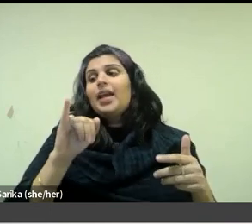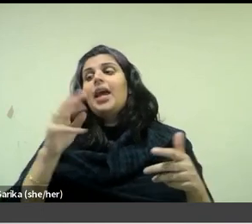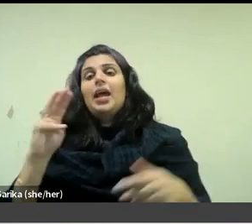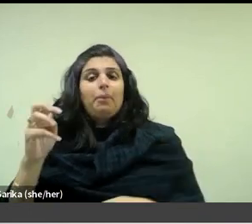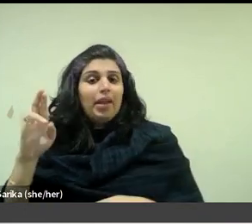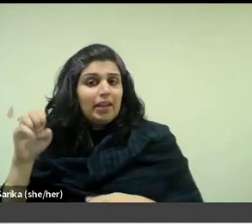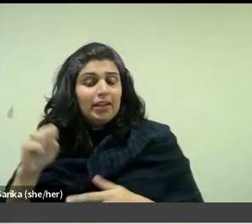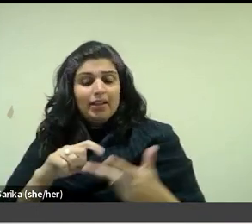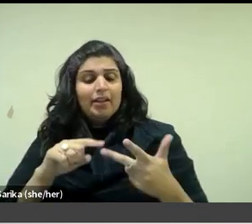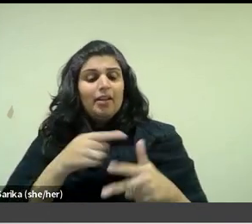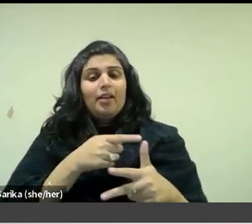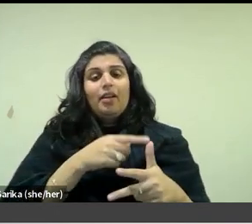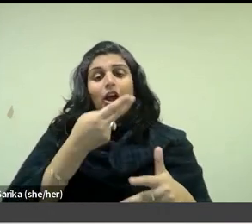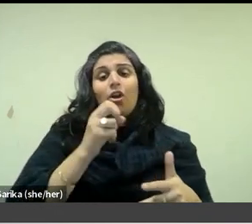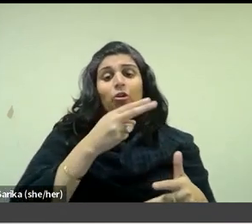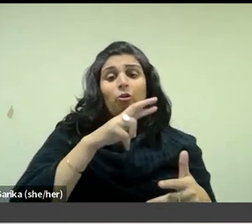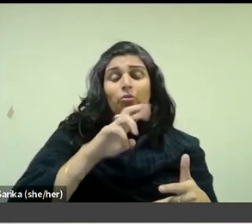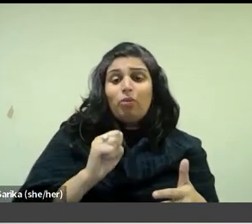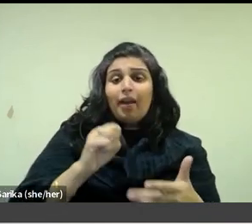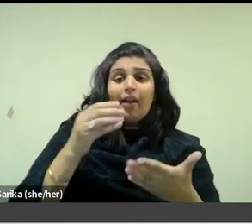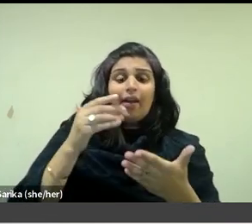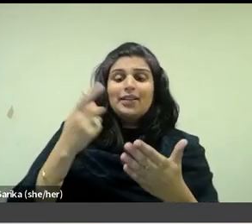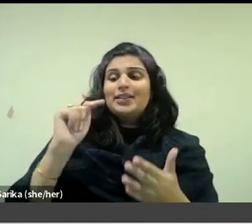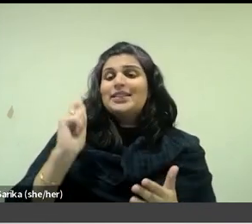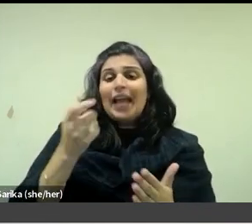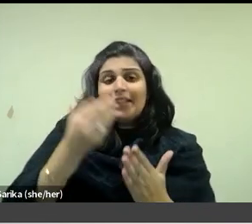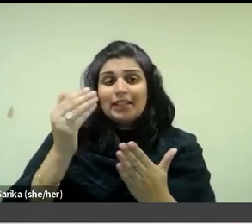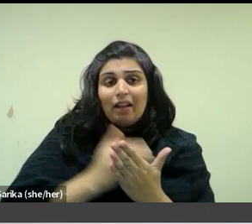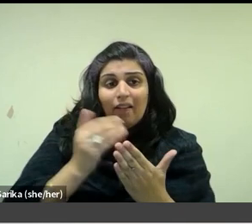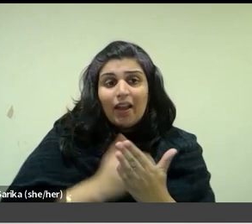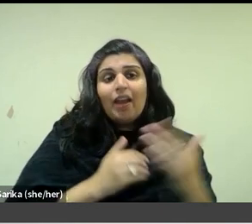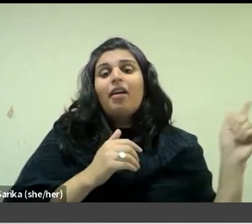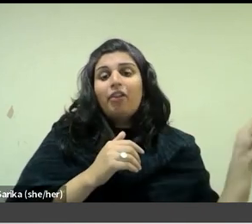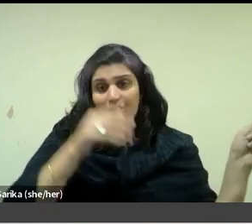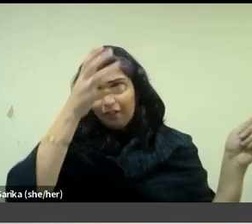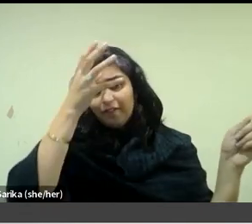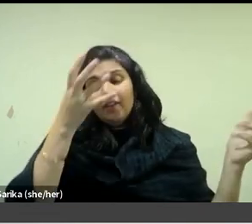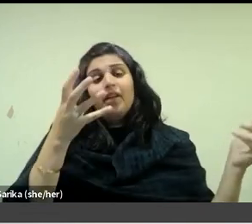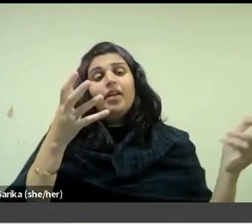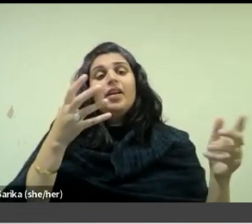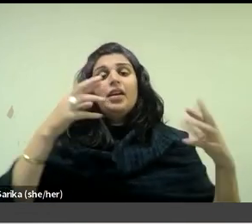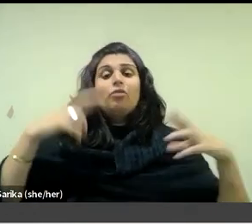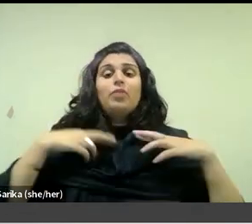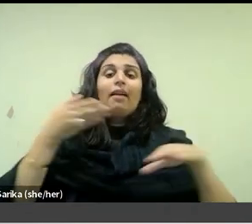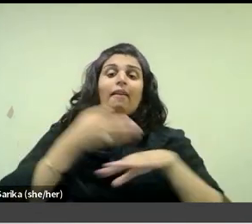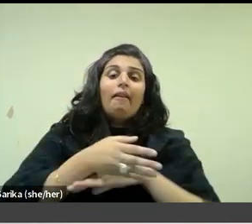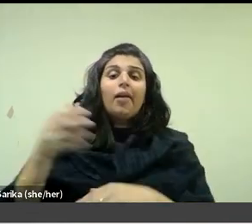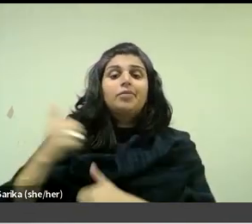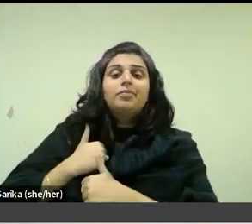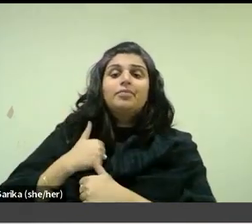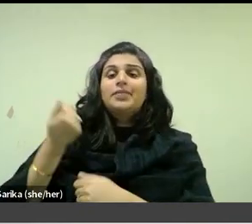Honoré was a tax collector and former naval captain who had been retired out of the military military in